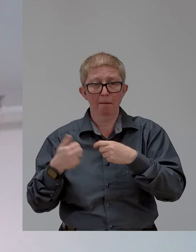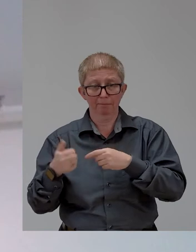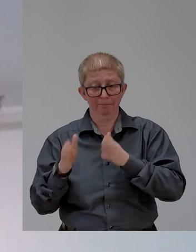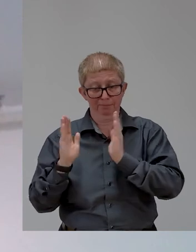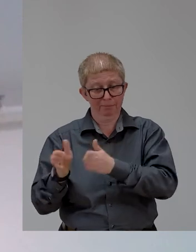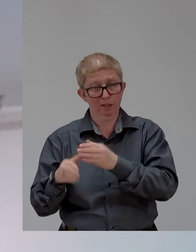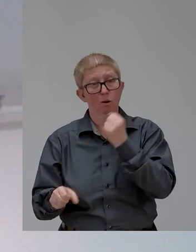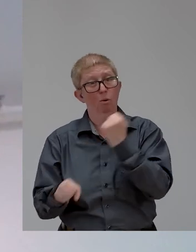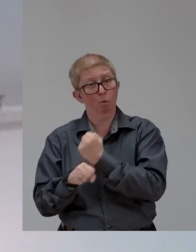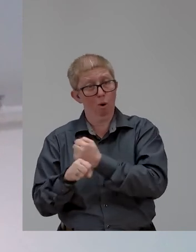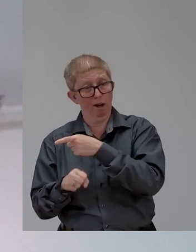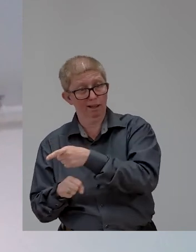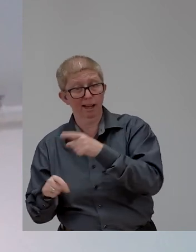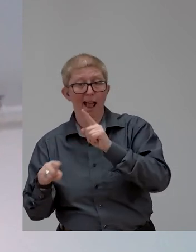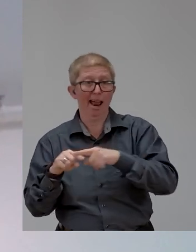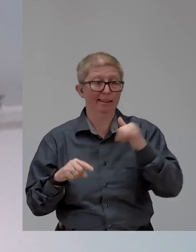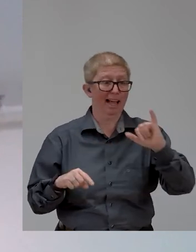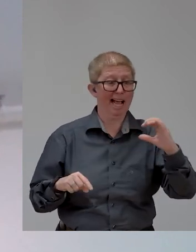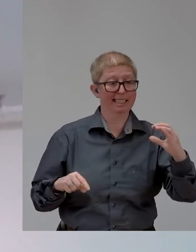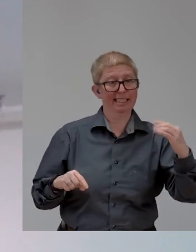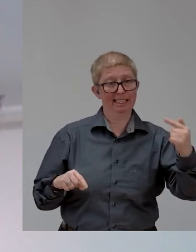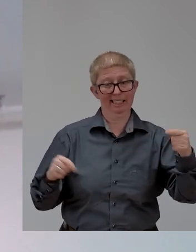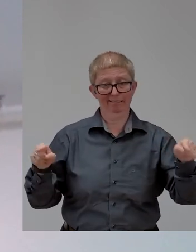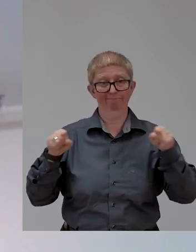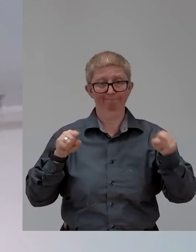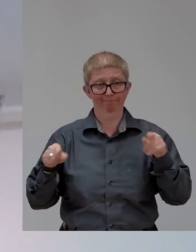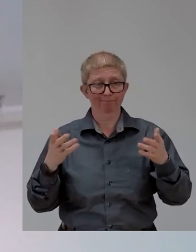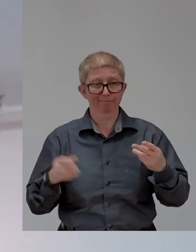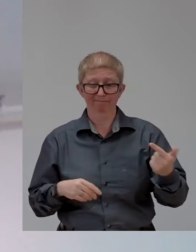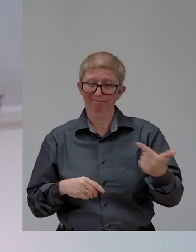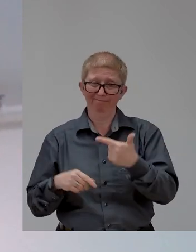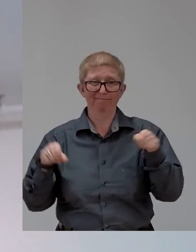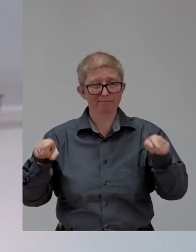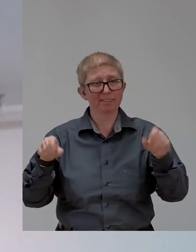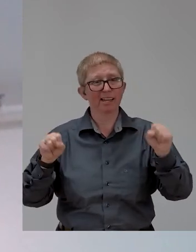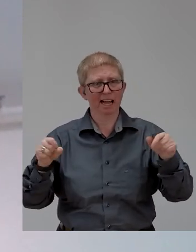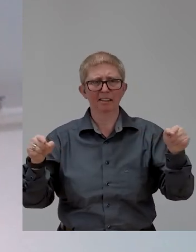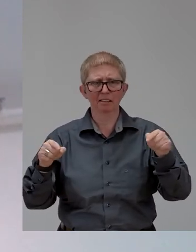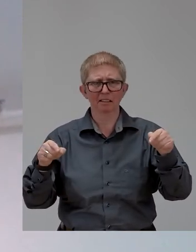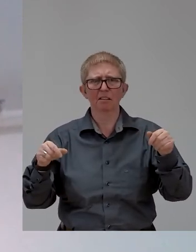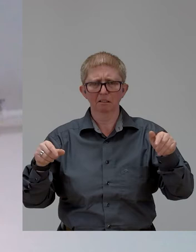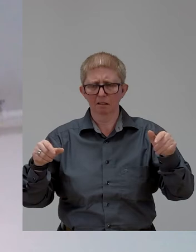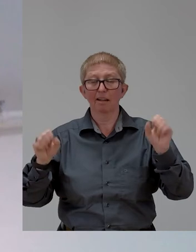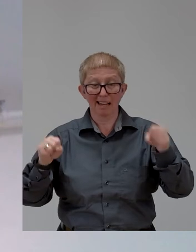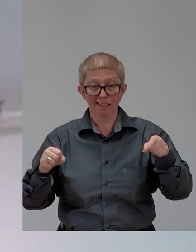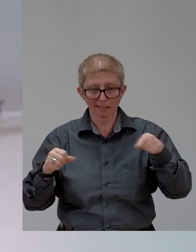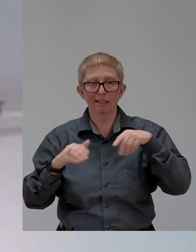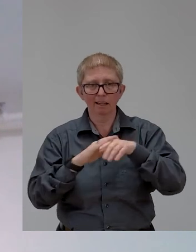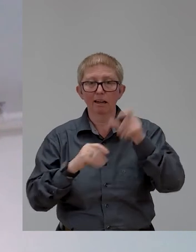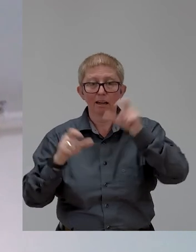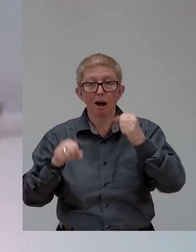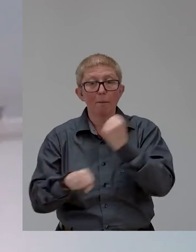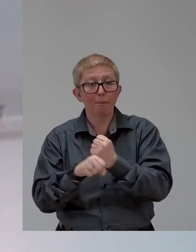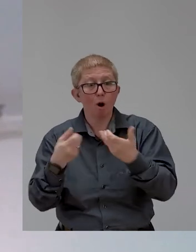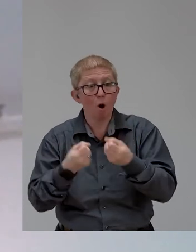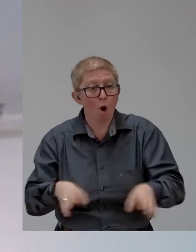I'm thinking maybe the advances in ICT can help leverage employment, and perhaps we see the potential for moving forward. But